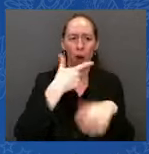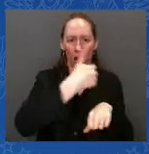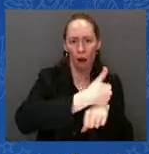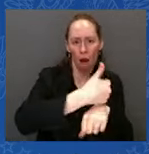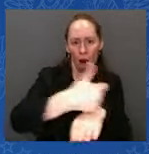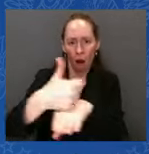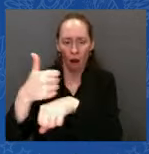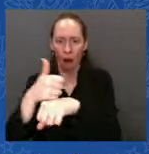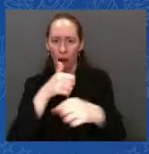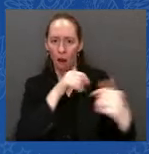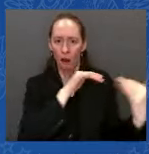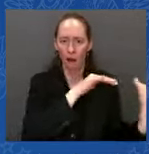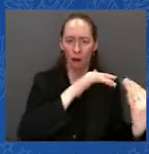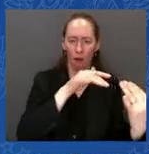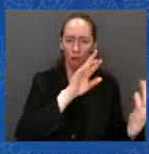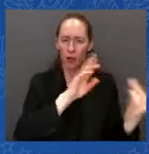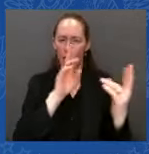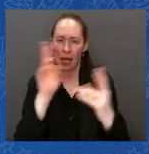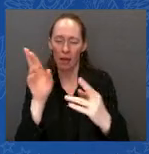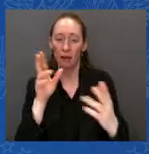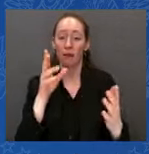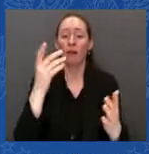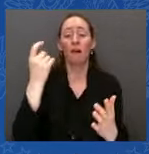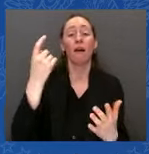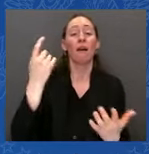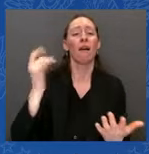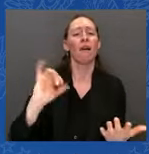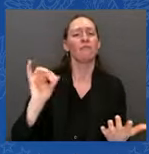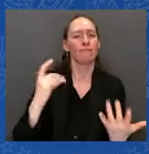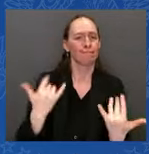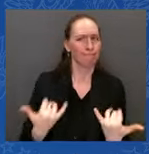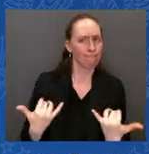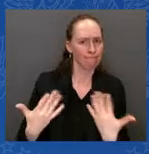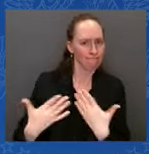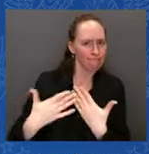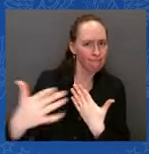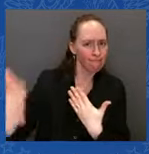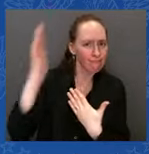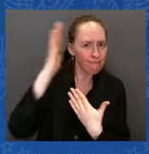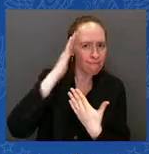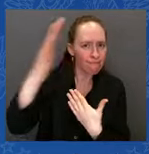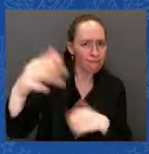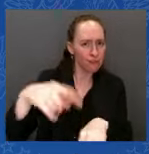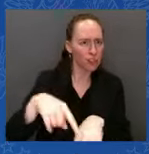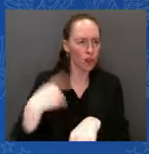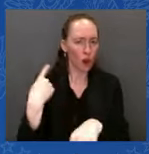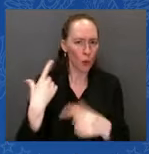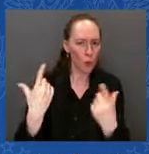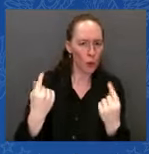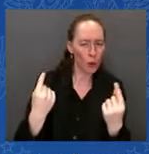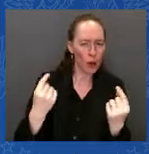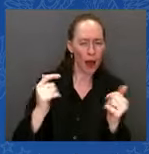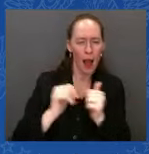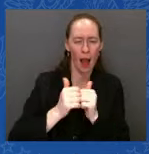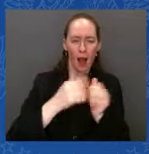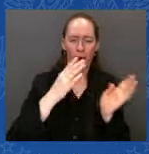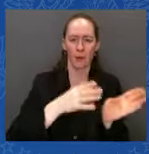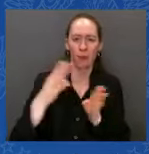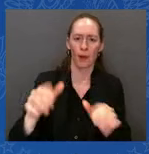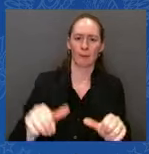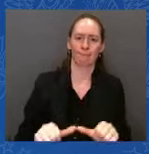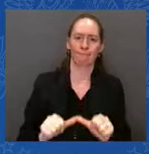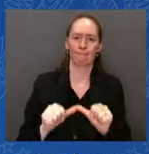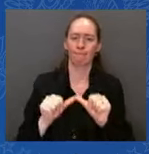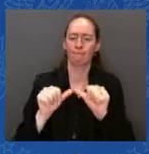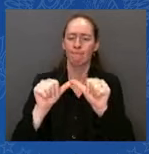and the Secretary of the military behind me are, they've been deeply,